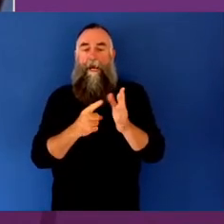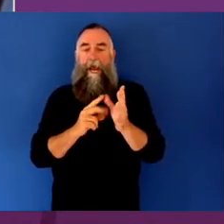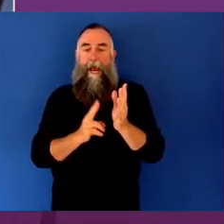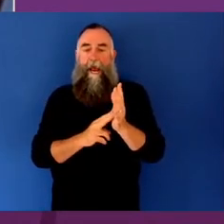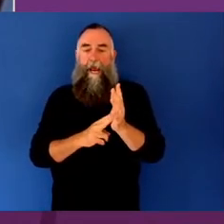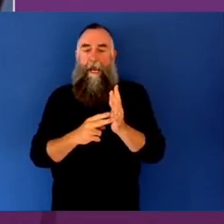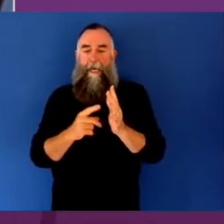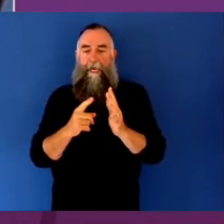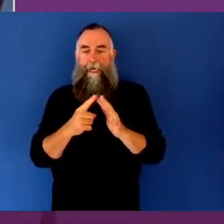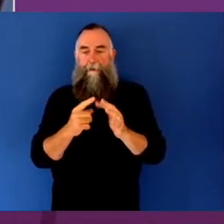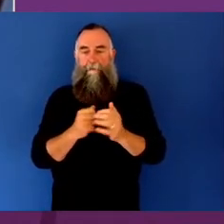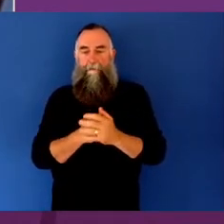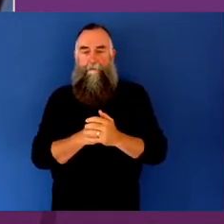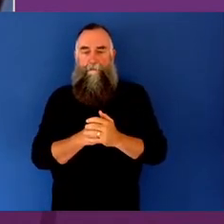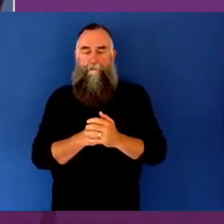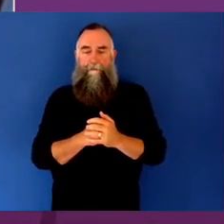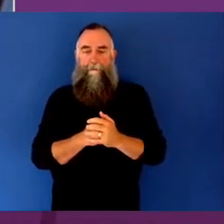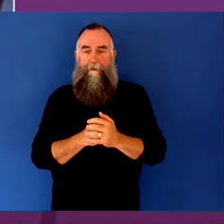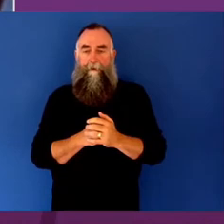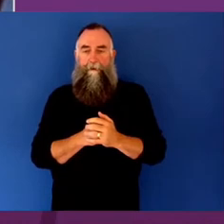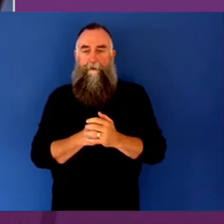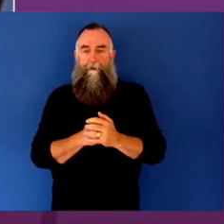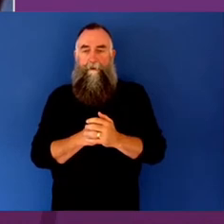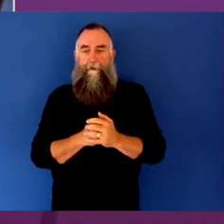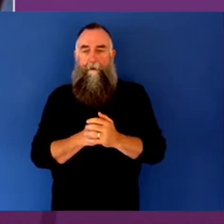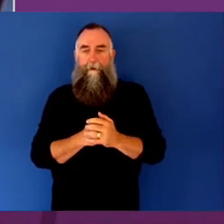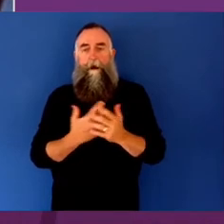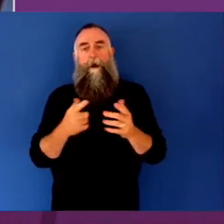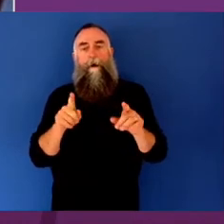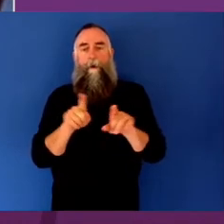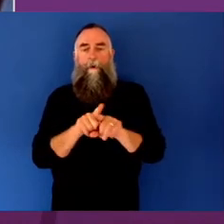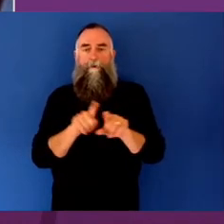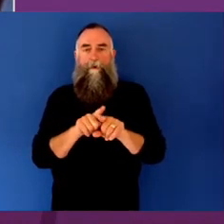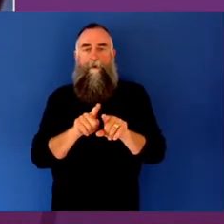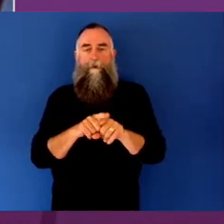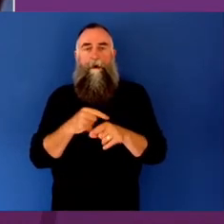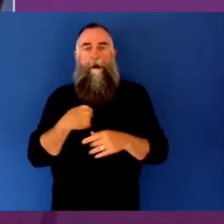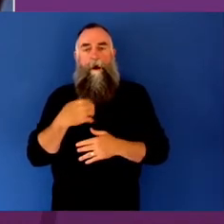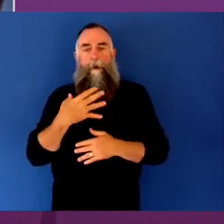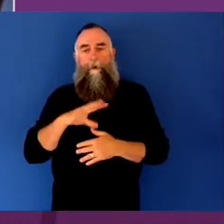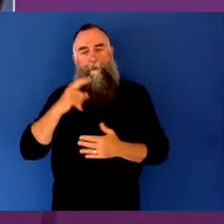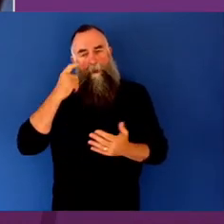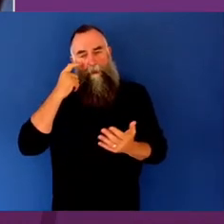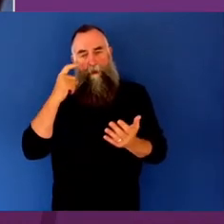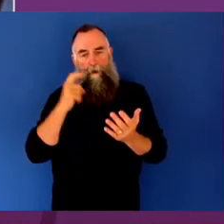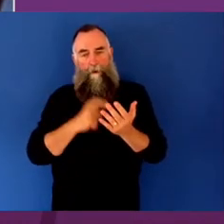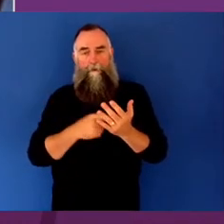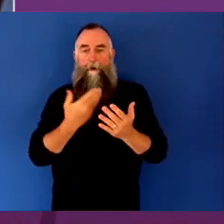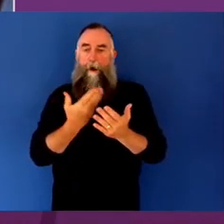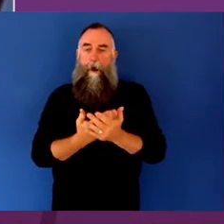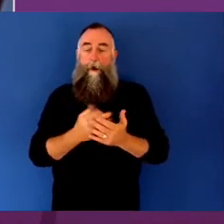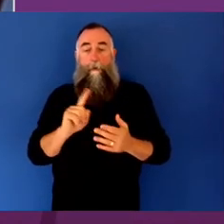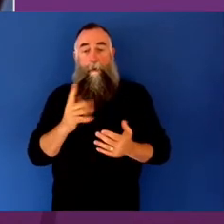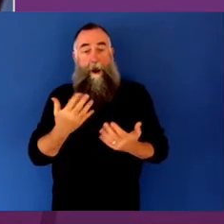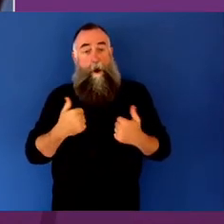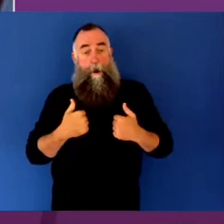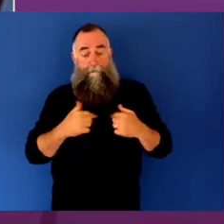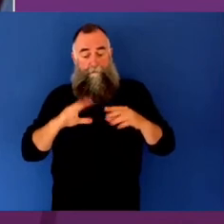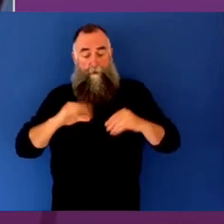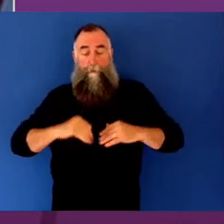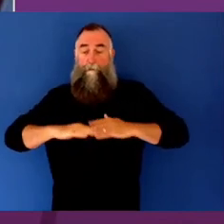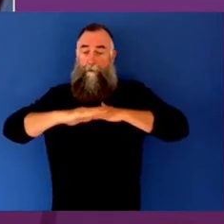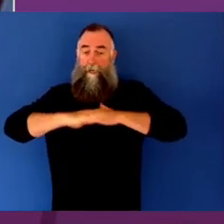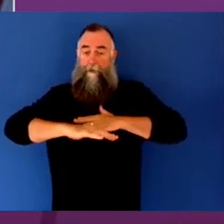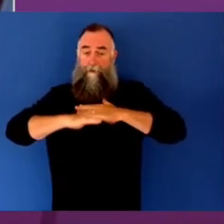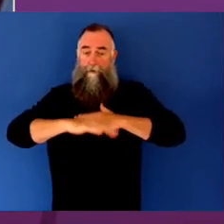those kind words. I'd also like to make an acknowledgement of the land on which I'm coming to you today, which is